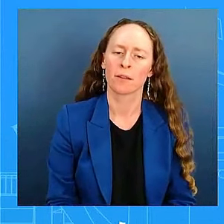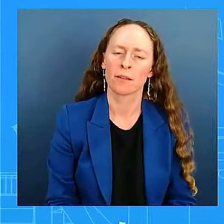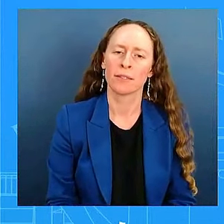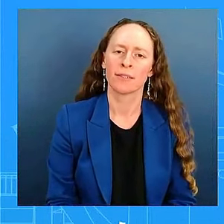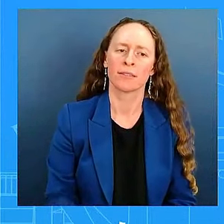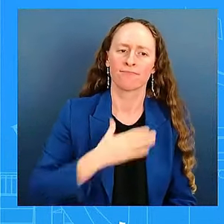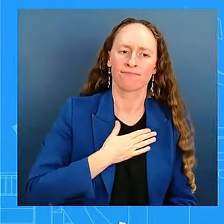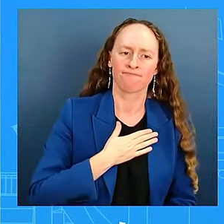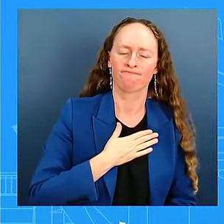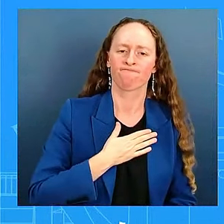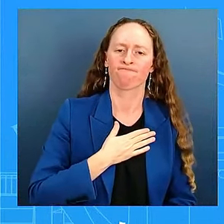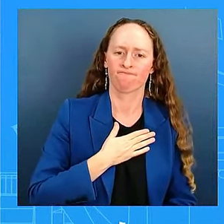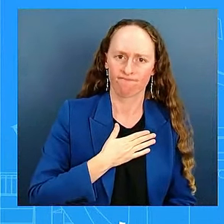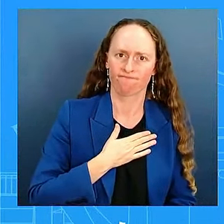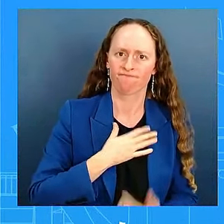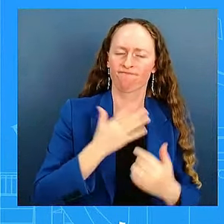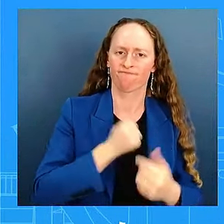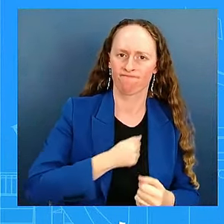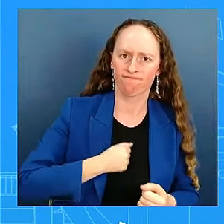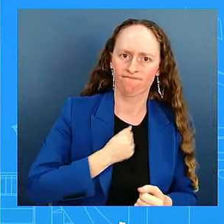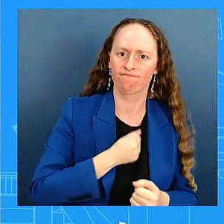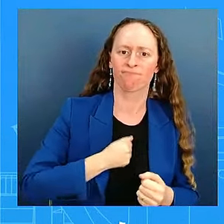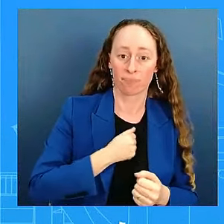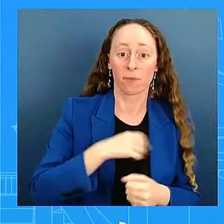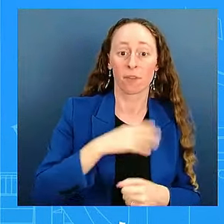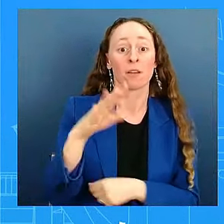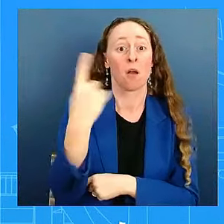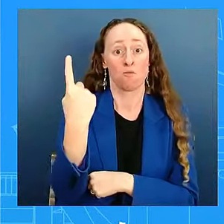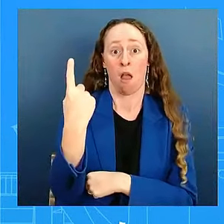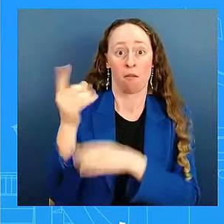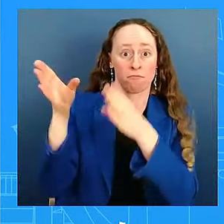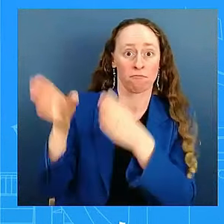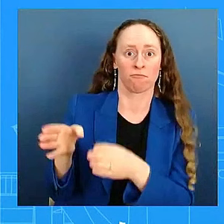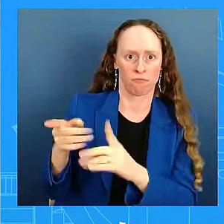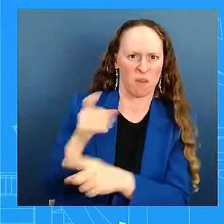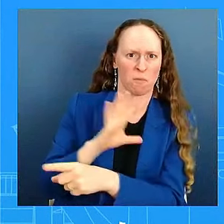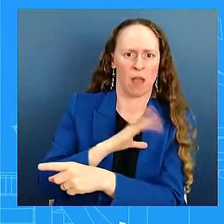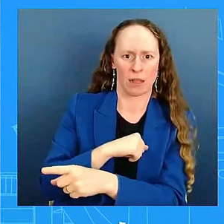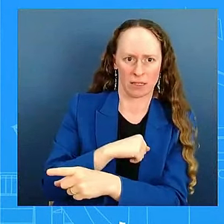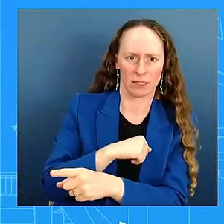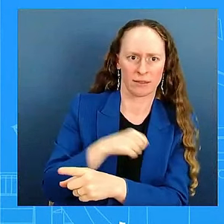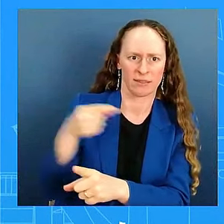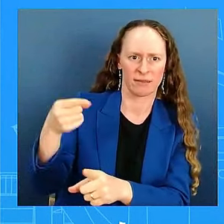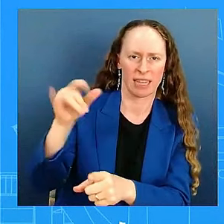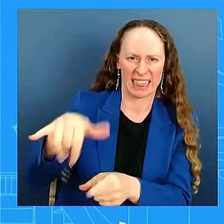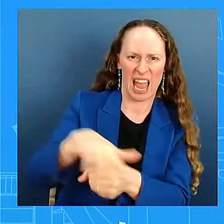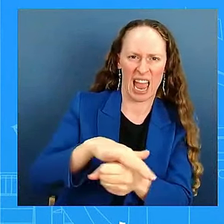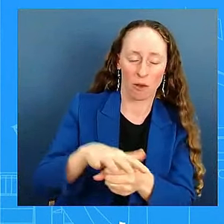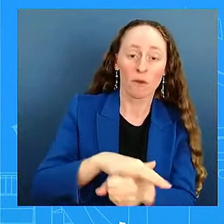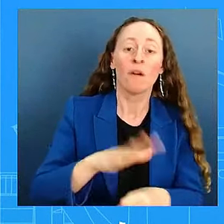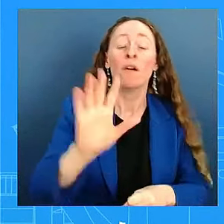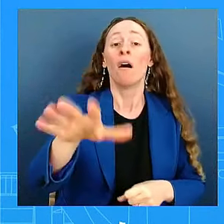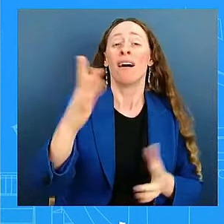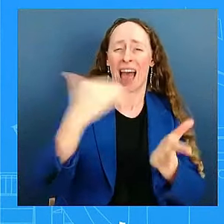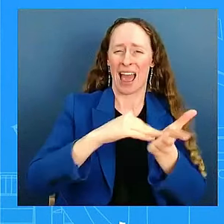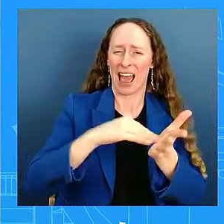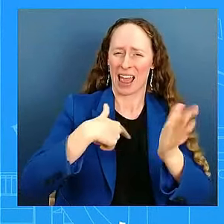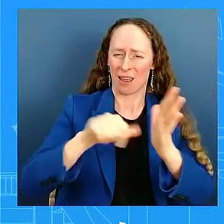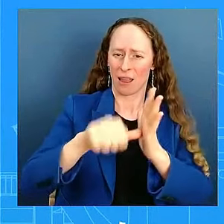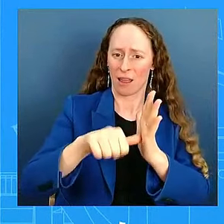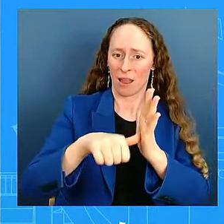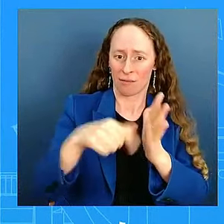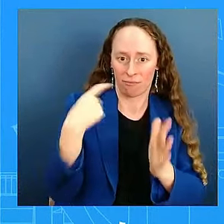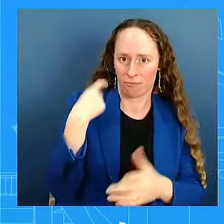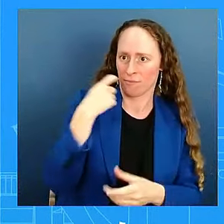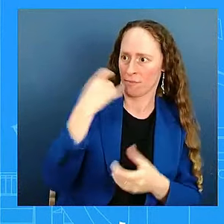Obviously, my update here is based on early reports, and we reserve the right to amend and adjust as necessary as we gather